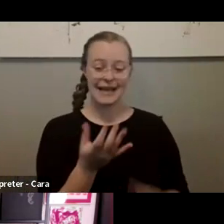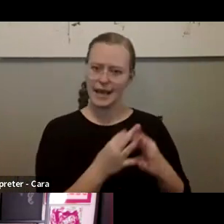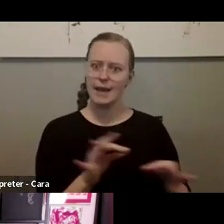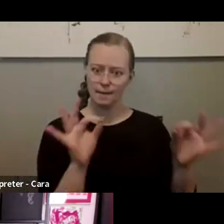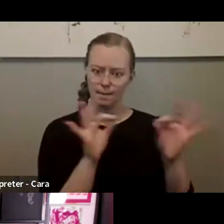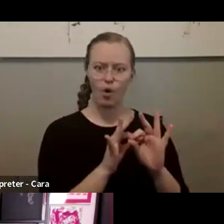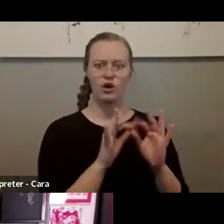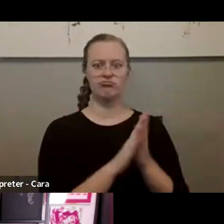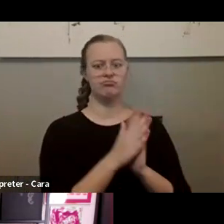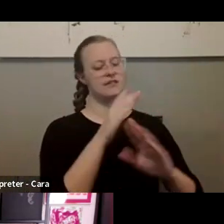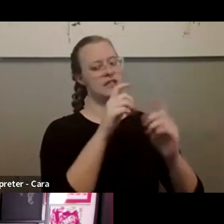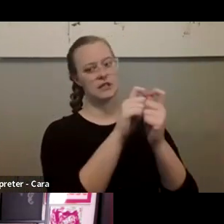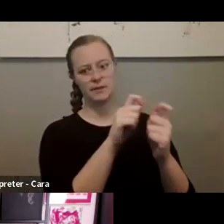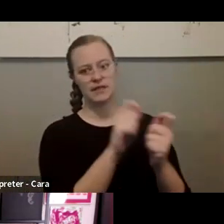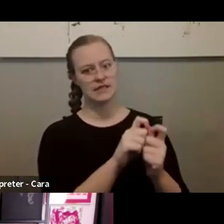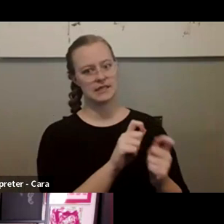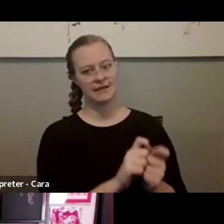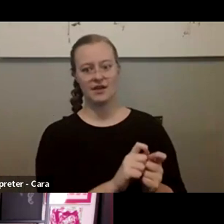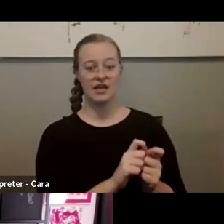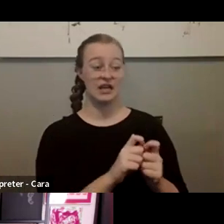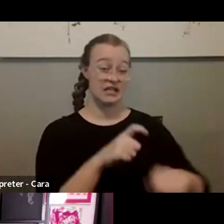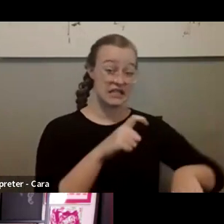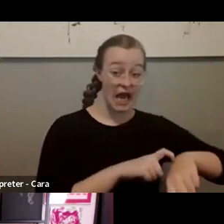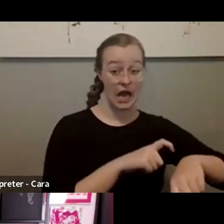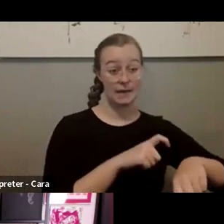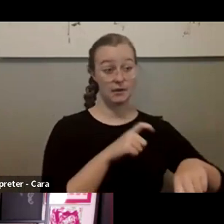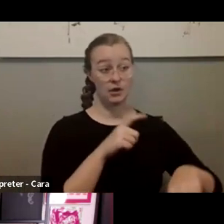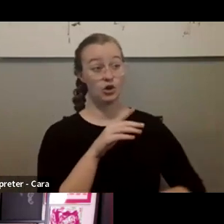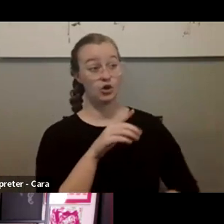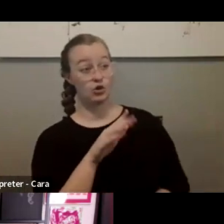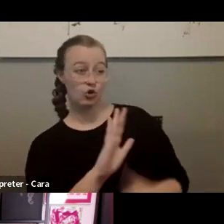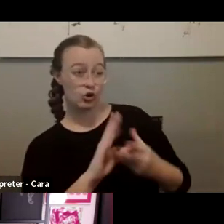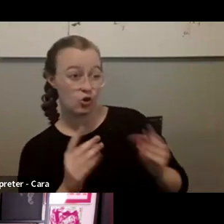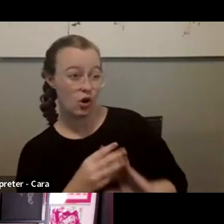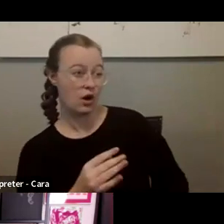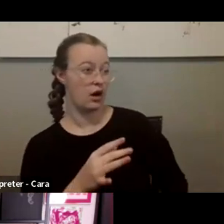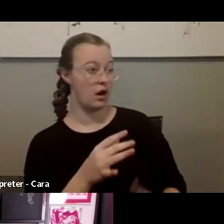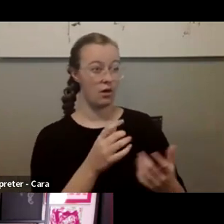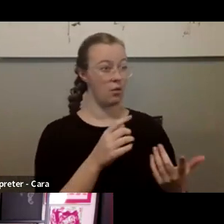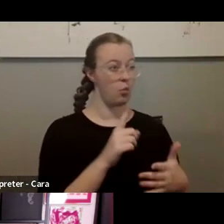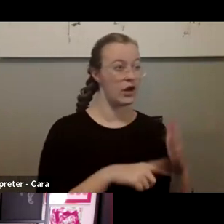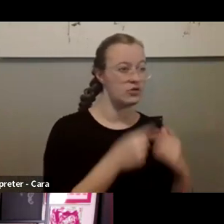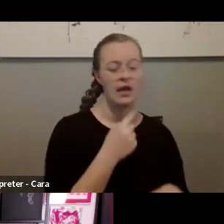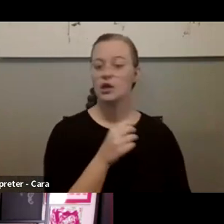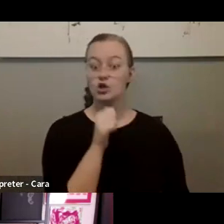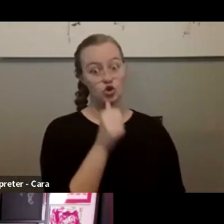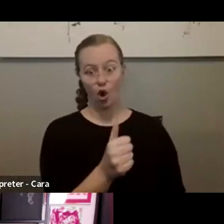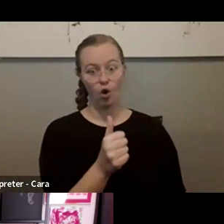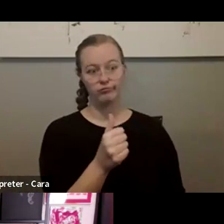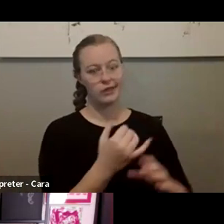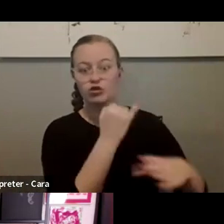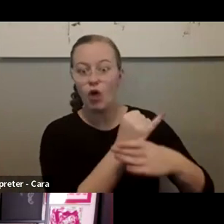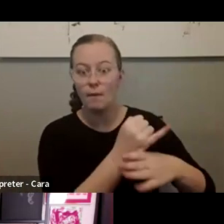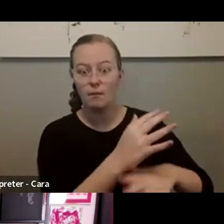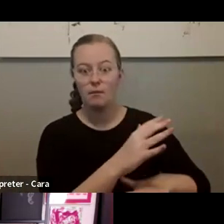very specific about when you speak, what you say, you know, don't just chime in. And sometimes